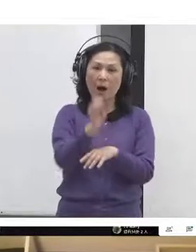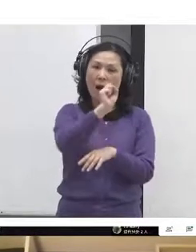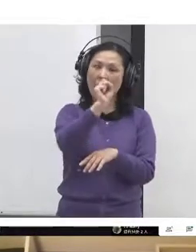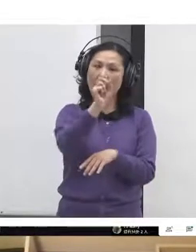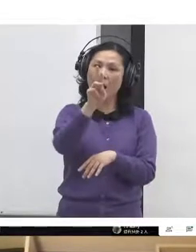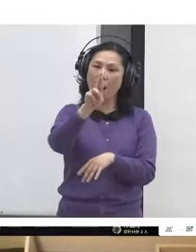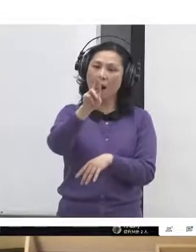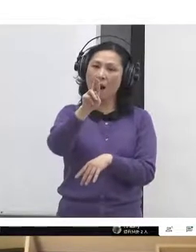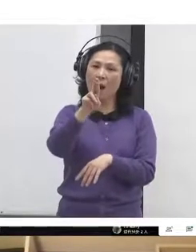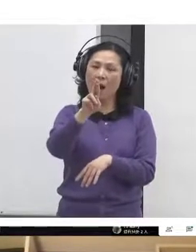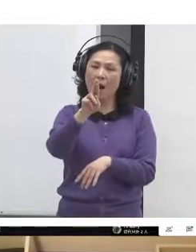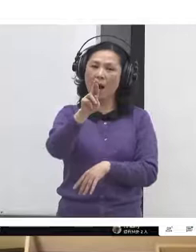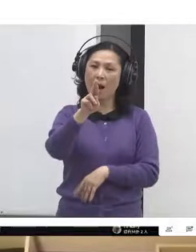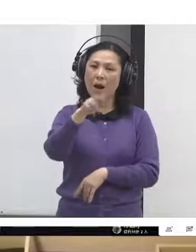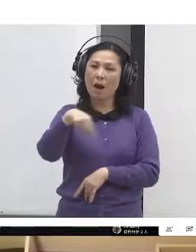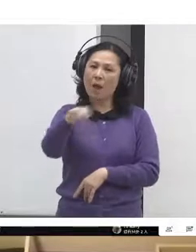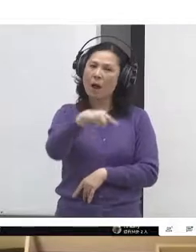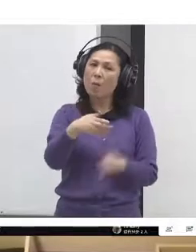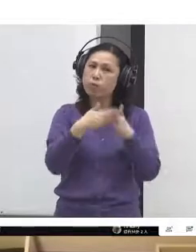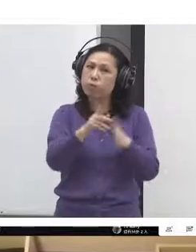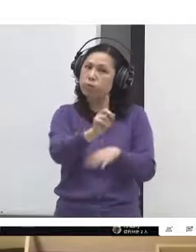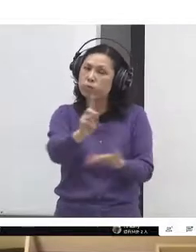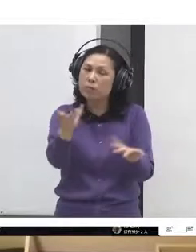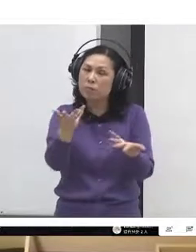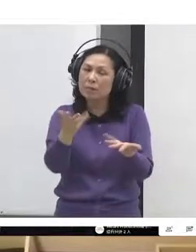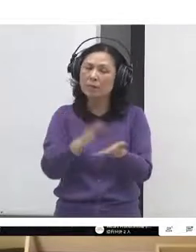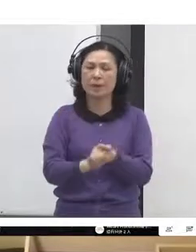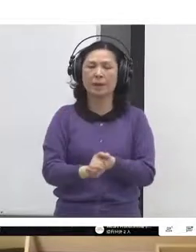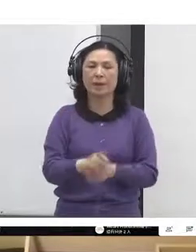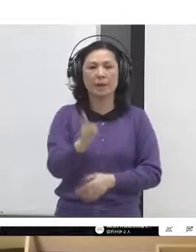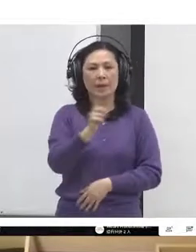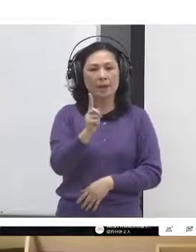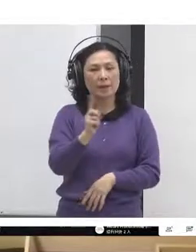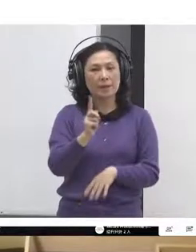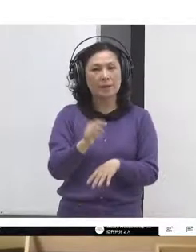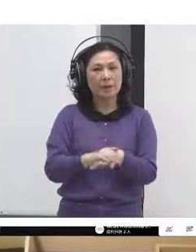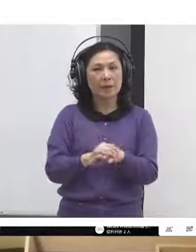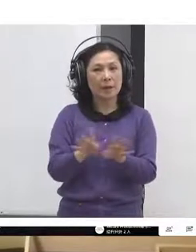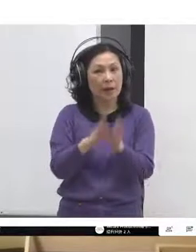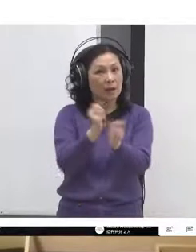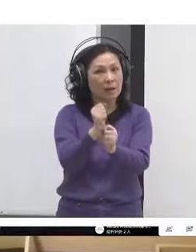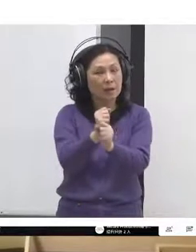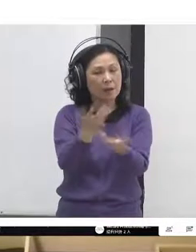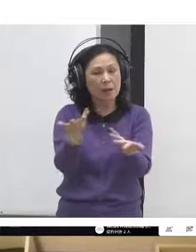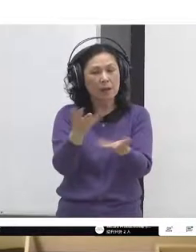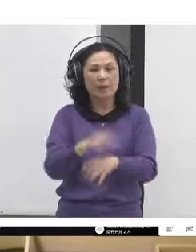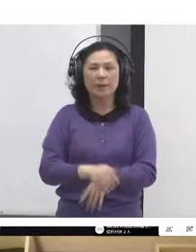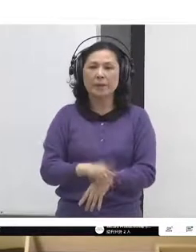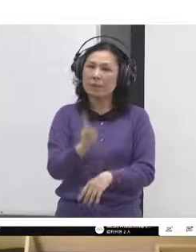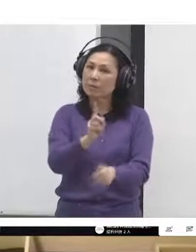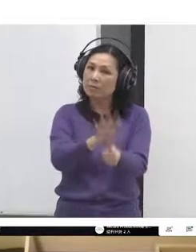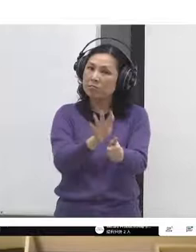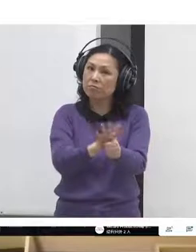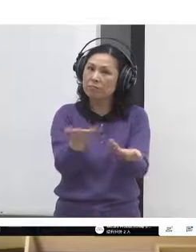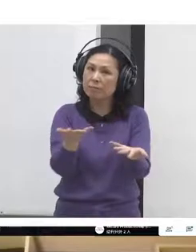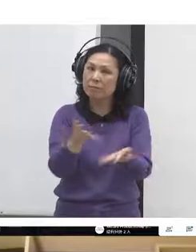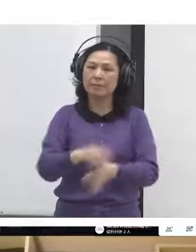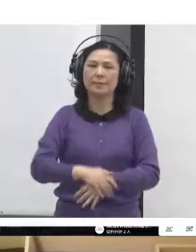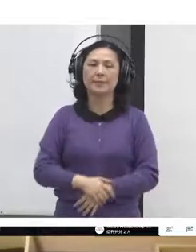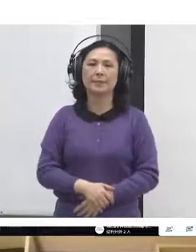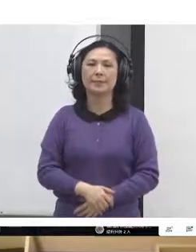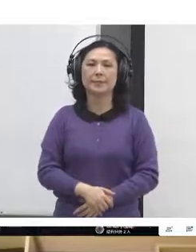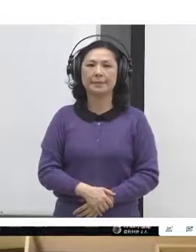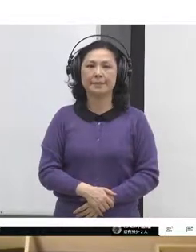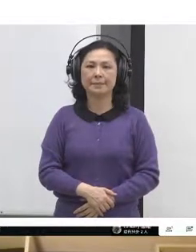started coming to us and approaching us and we love what you're doing. Can we help? And so that's where we